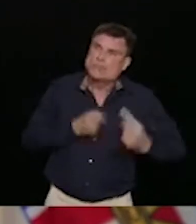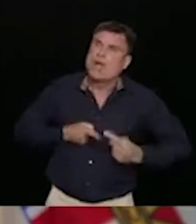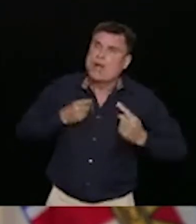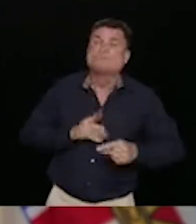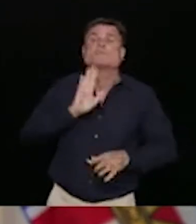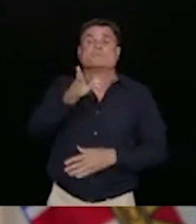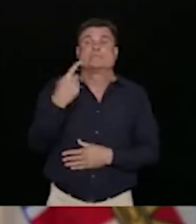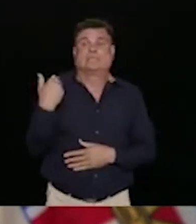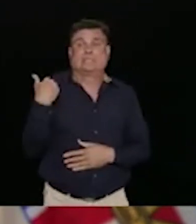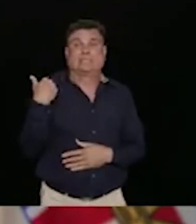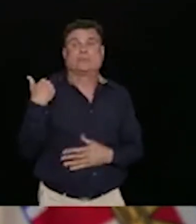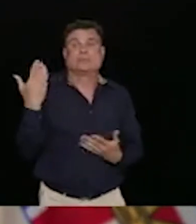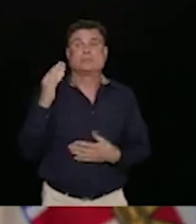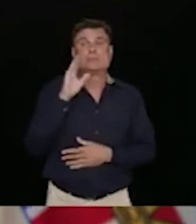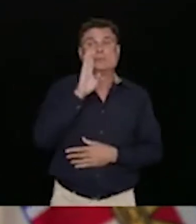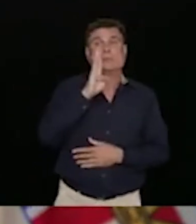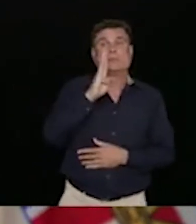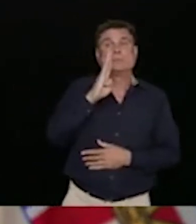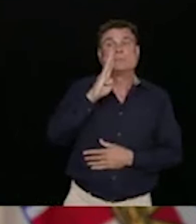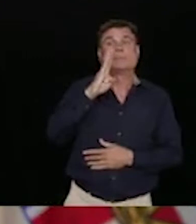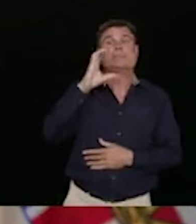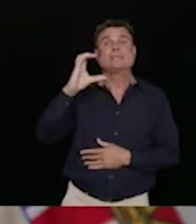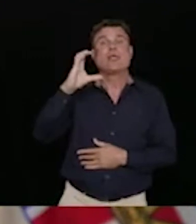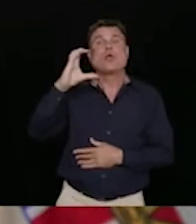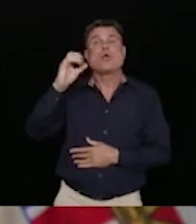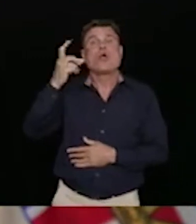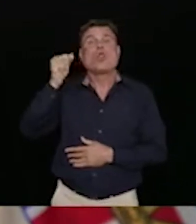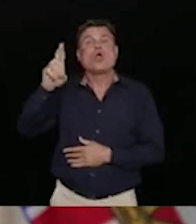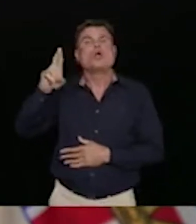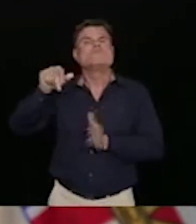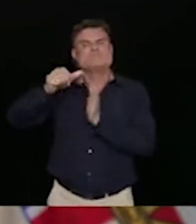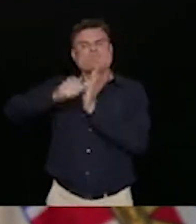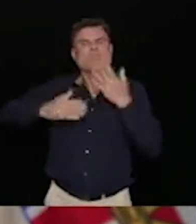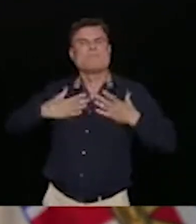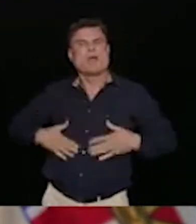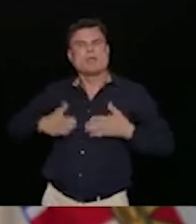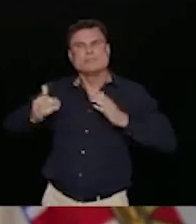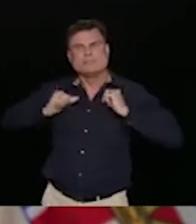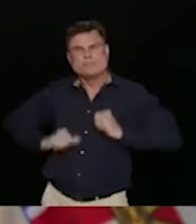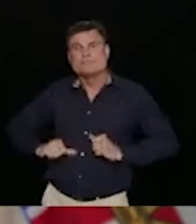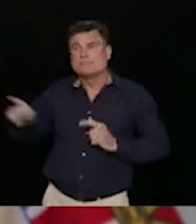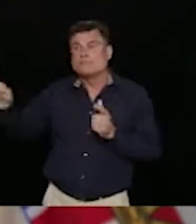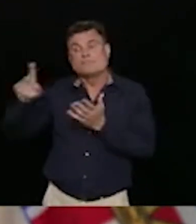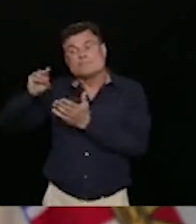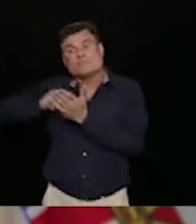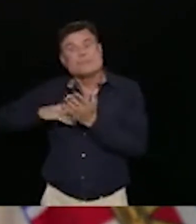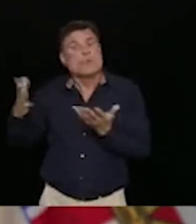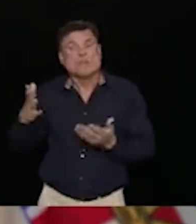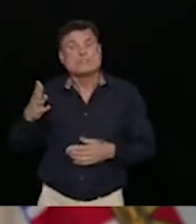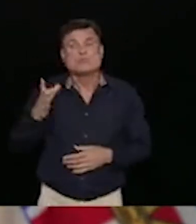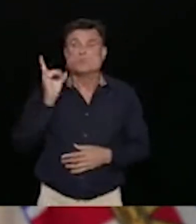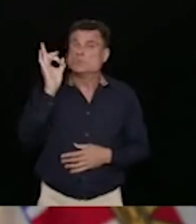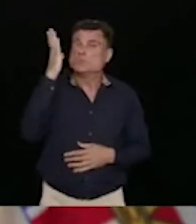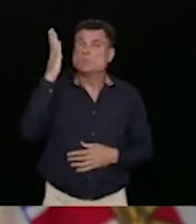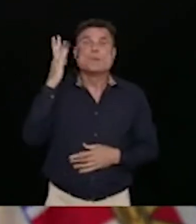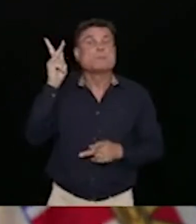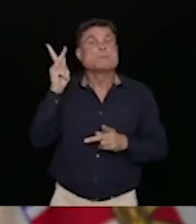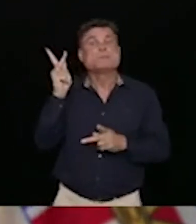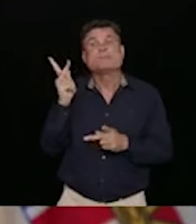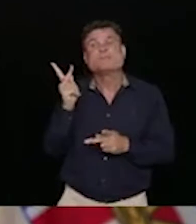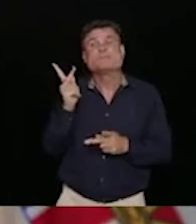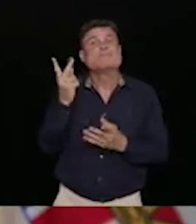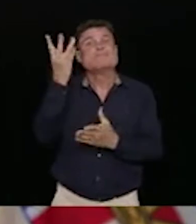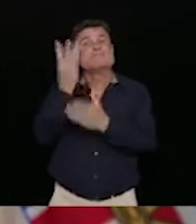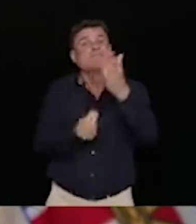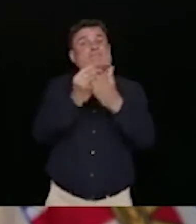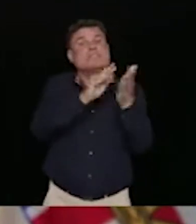previous month, we have had a tragic record number of people who have died from the toxic drug supply that we are facing here in British